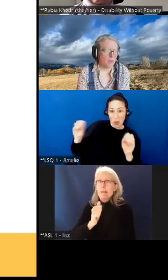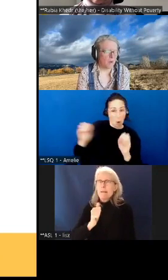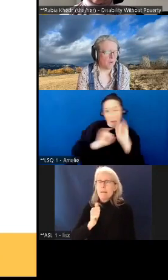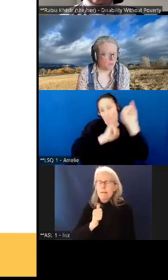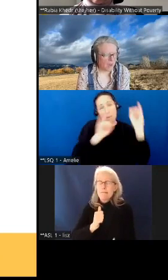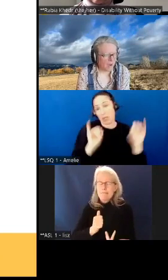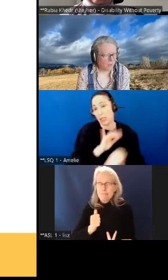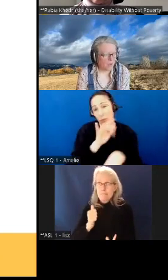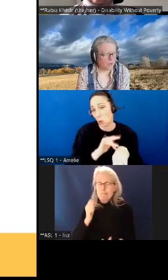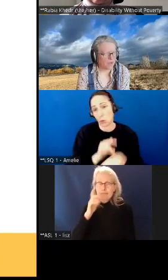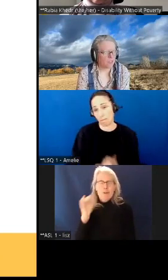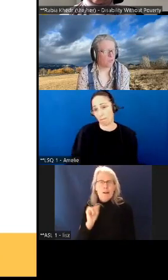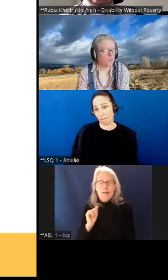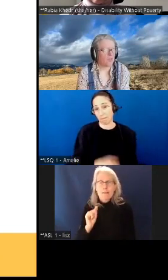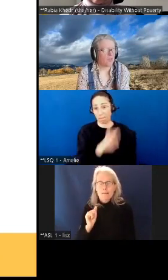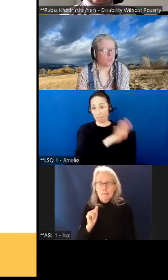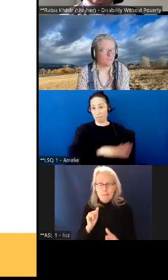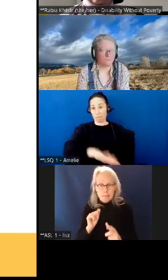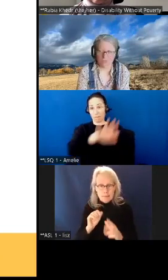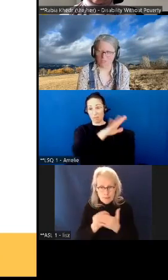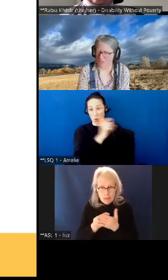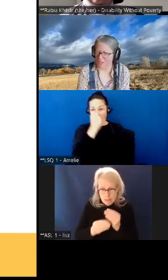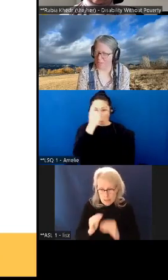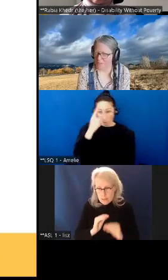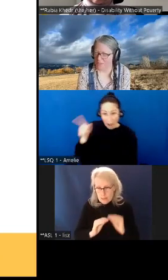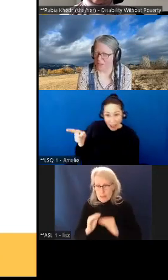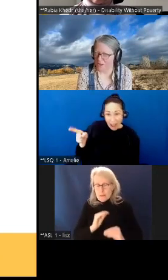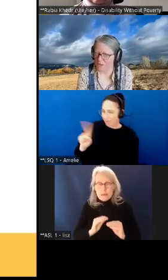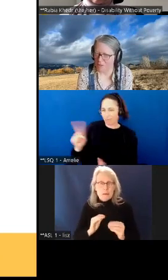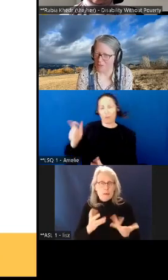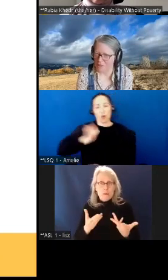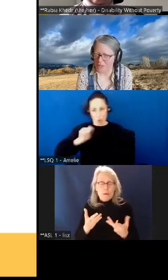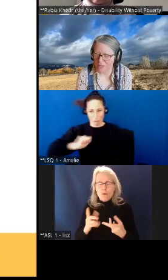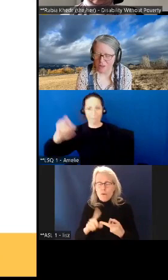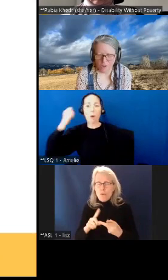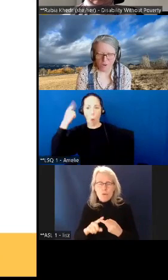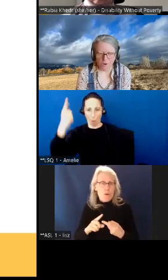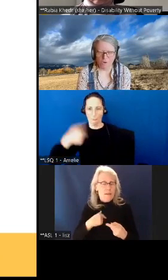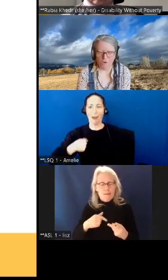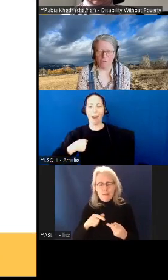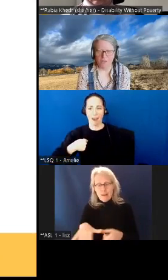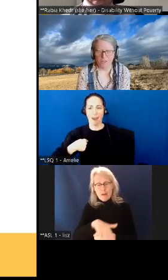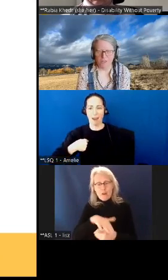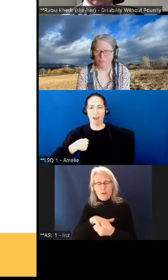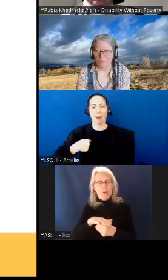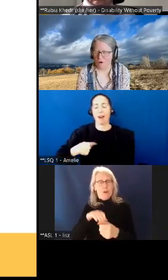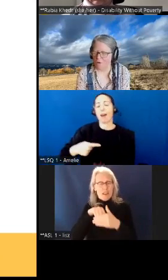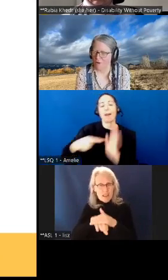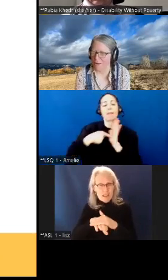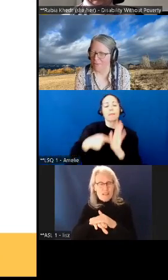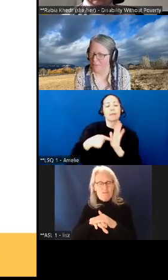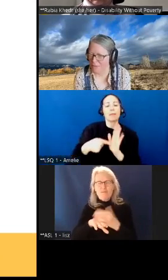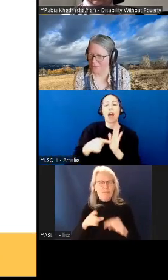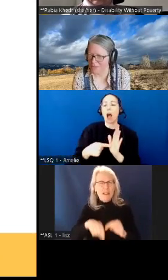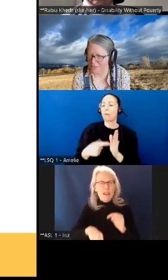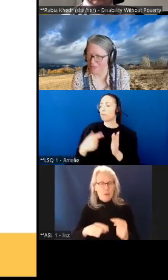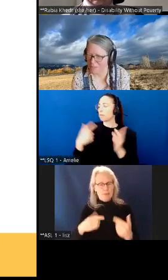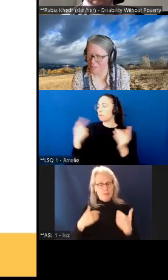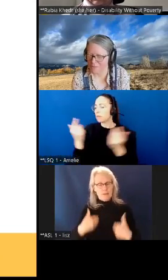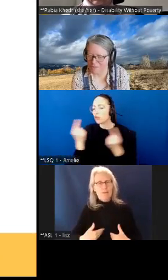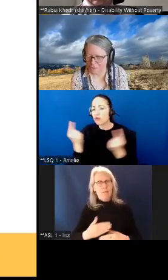and we know that whether it's something that's physically built in our community or if it's a program